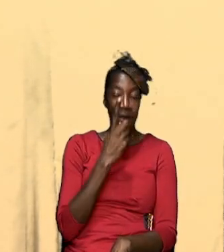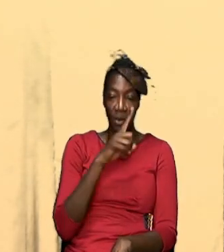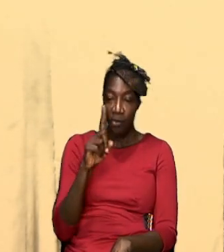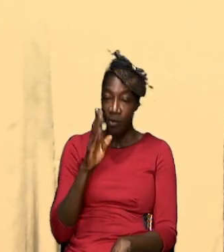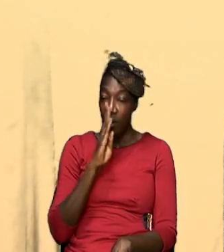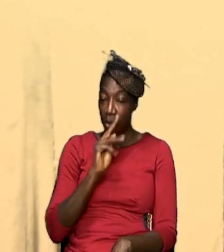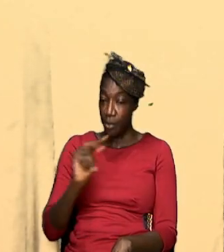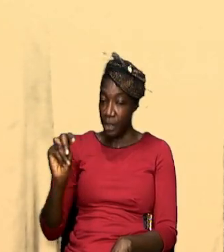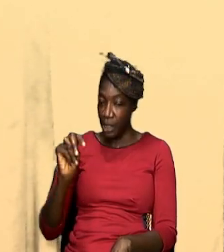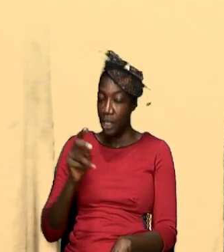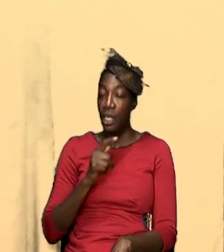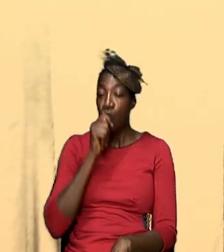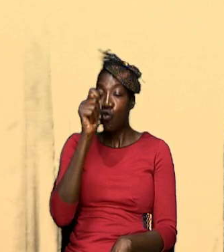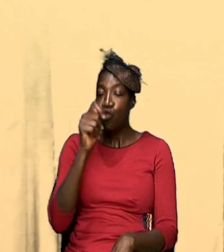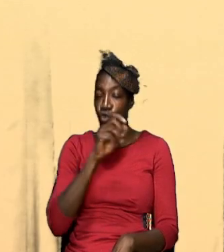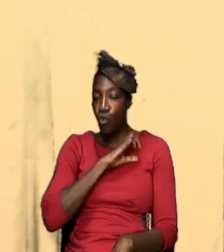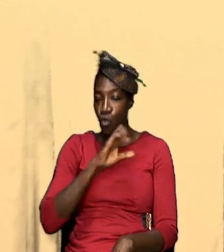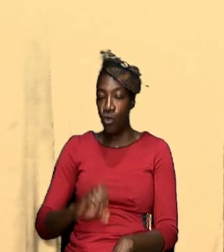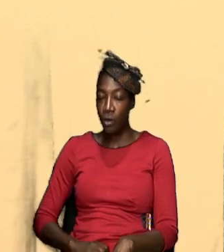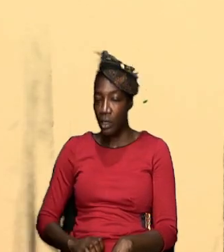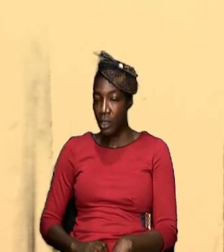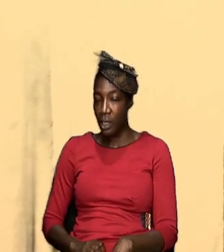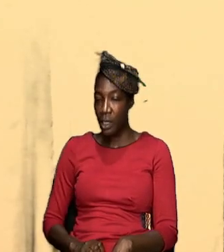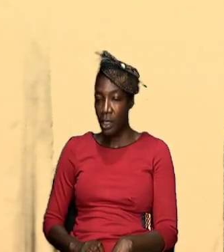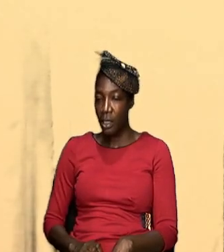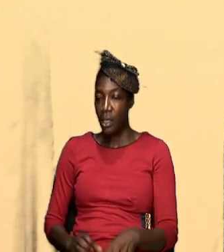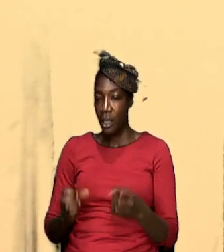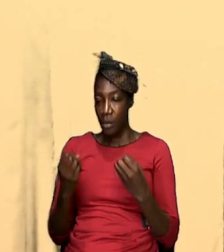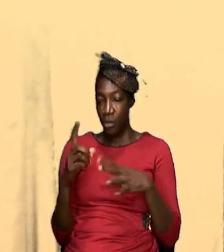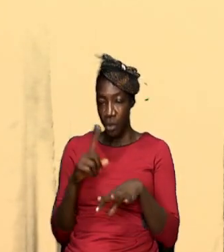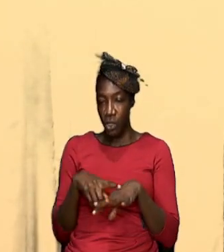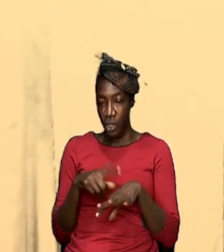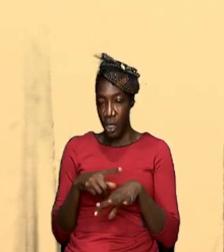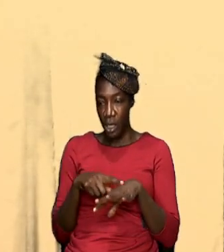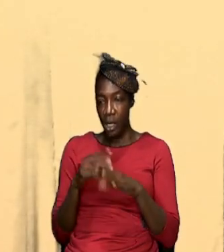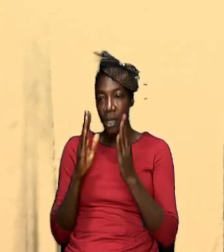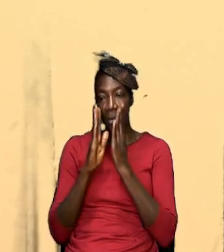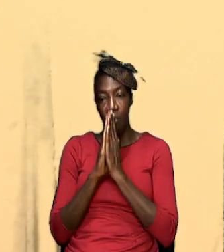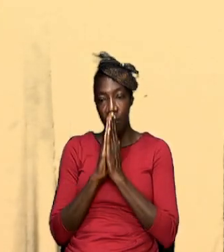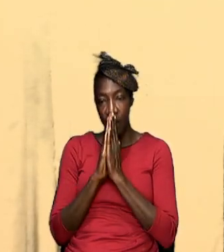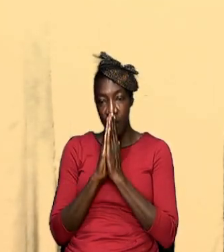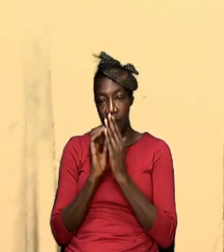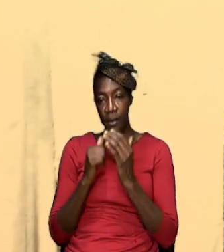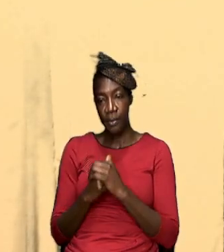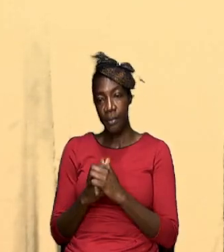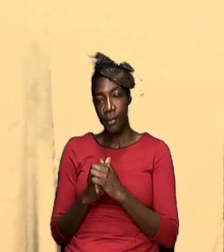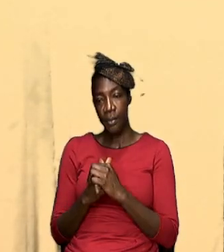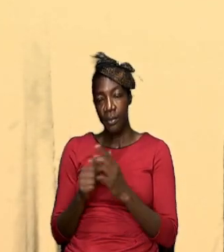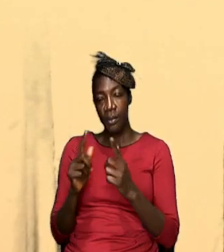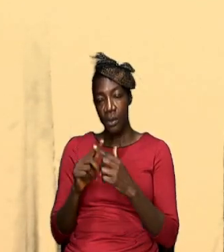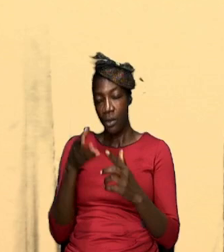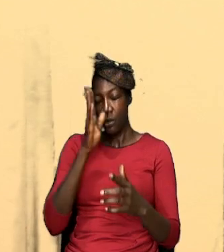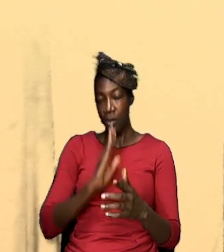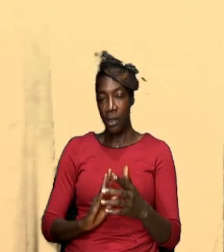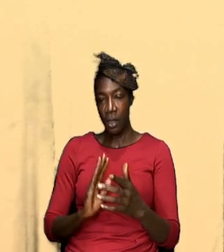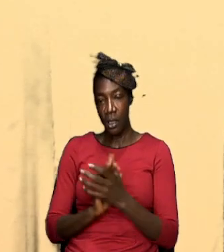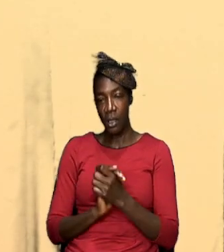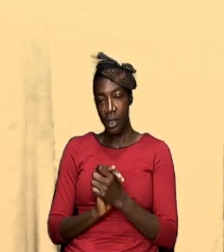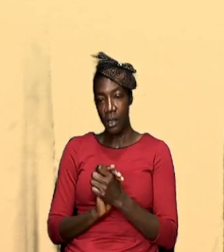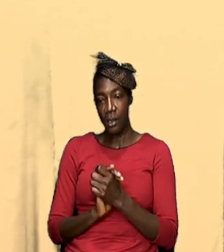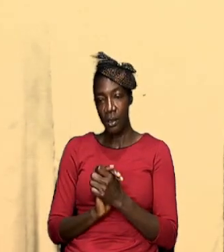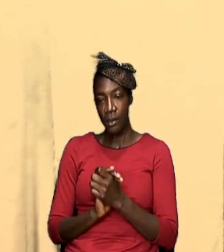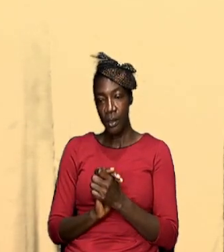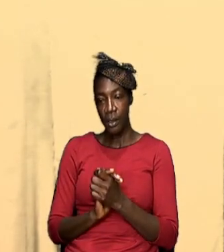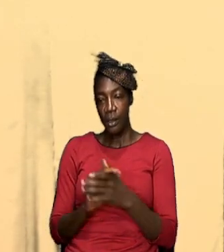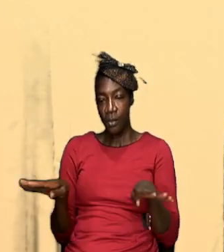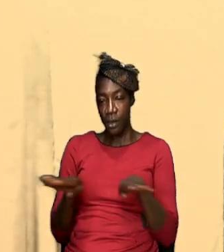Christian a true Christian is to spend a lot of time in prayer unto God all right so we're